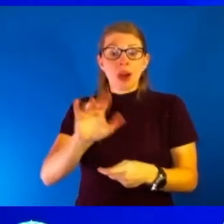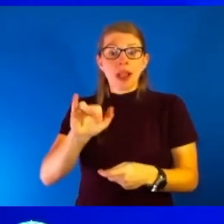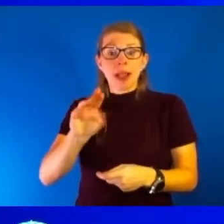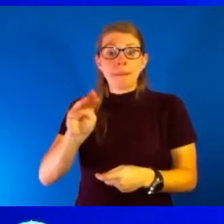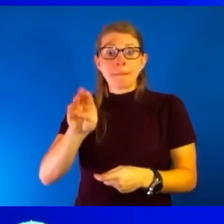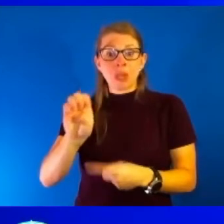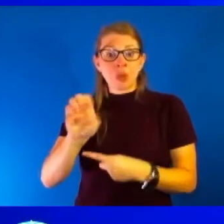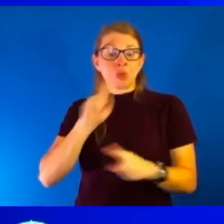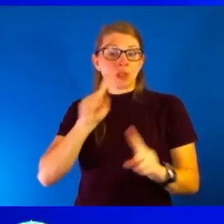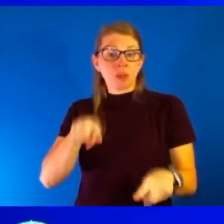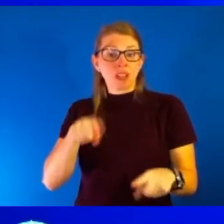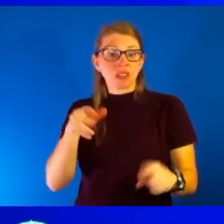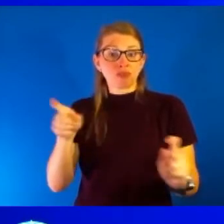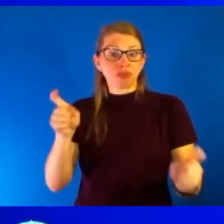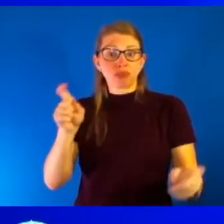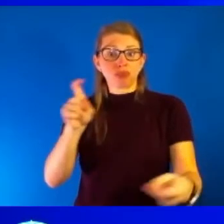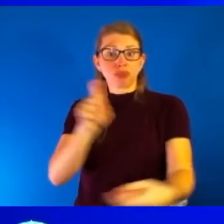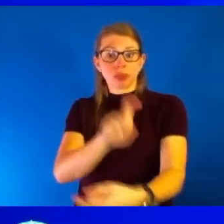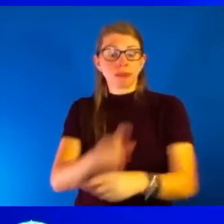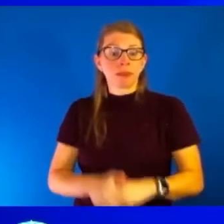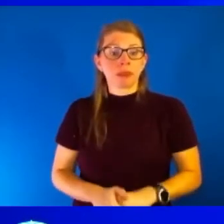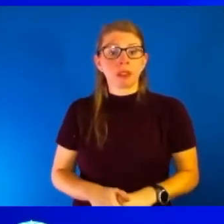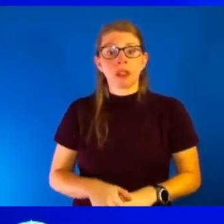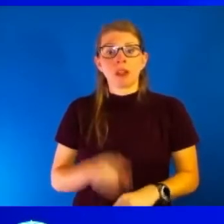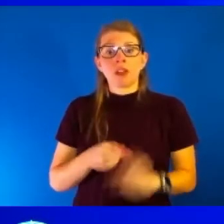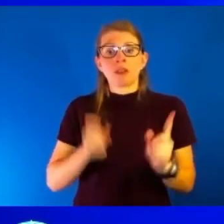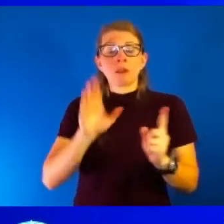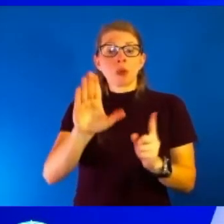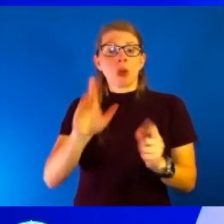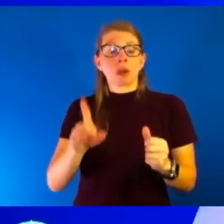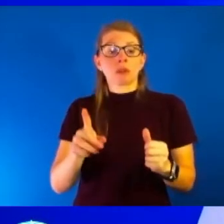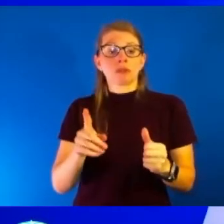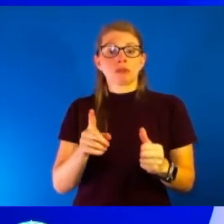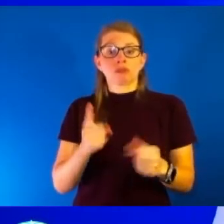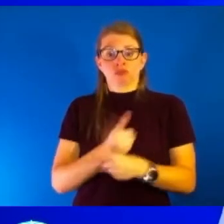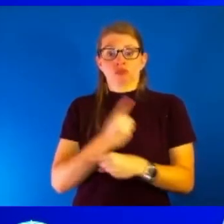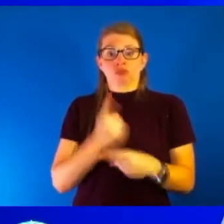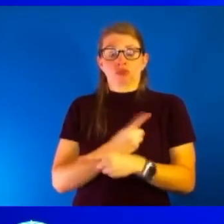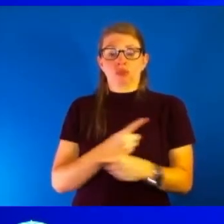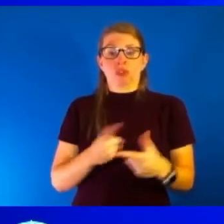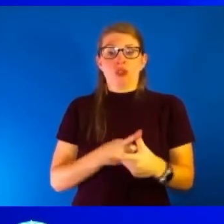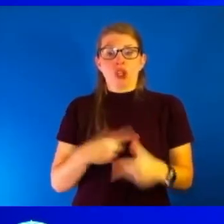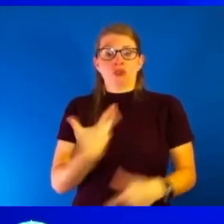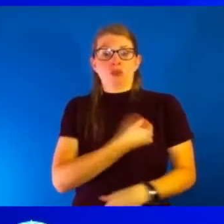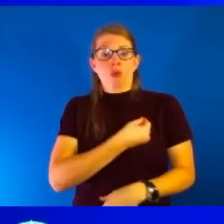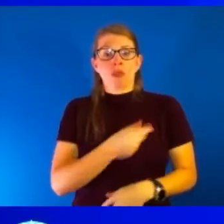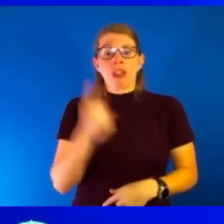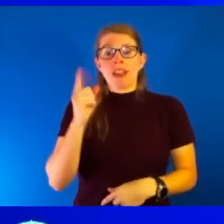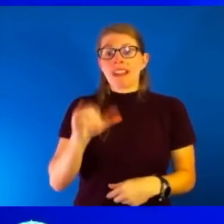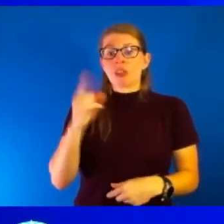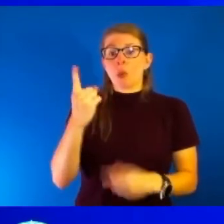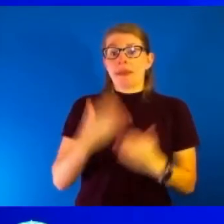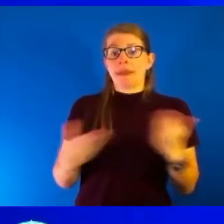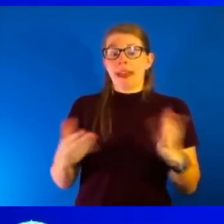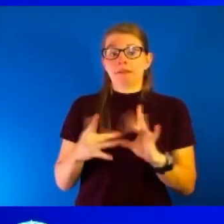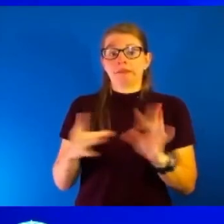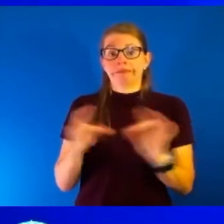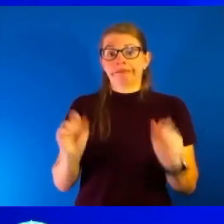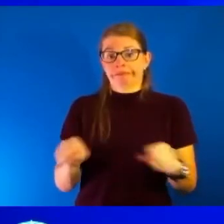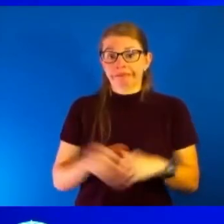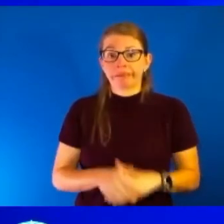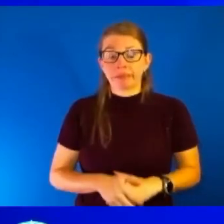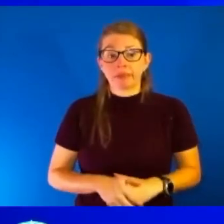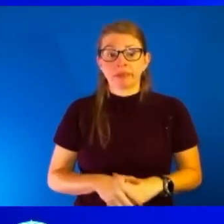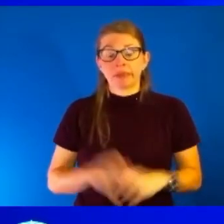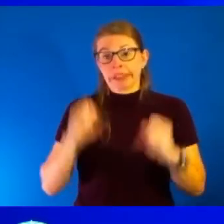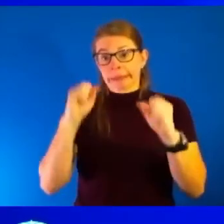out from from your original dosing. So that is that is one thing to be said. And that's just a an amazing thing about our immune